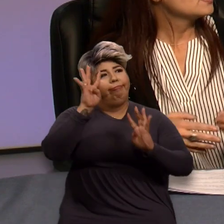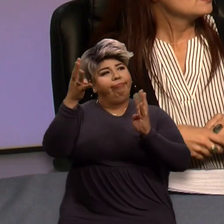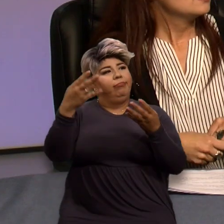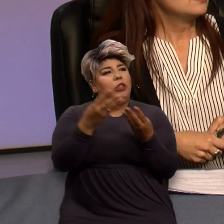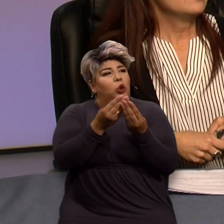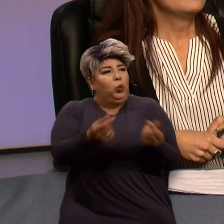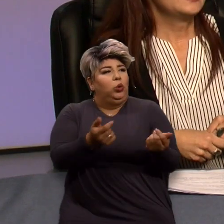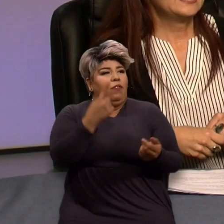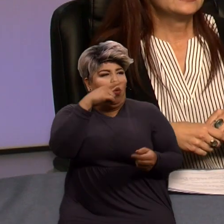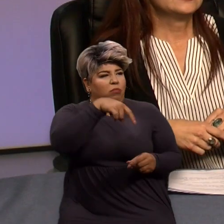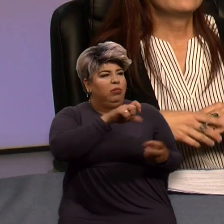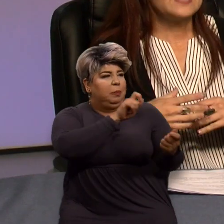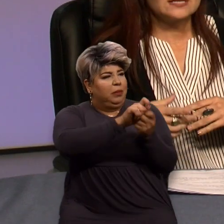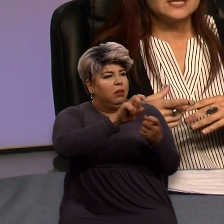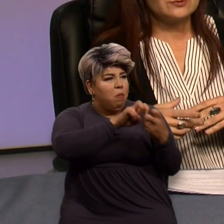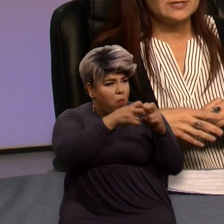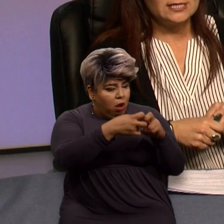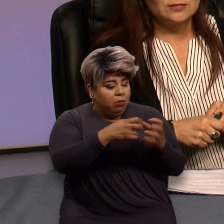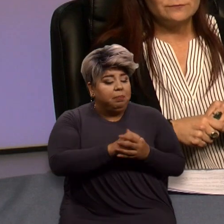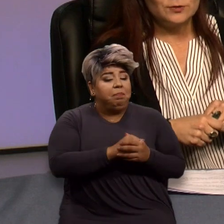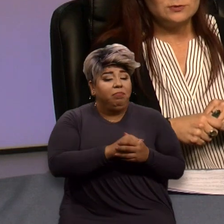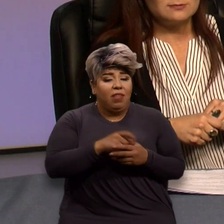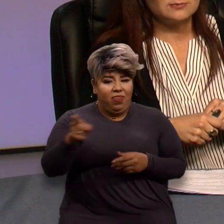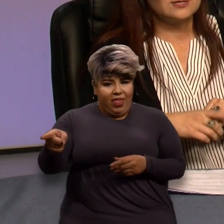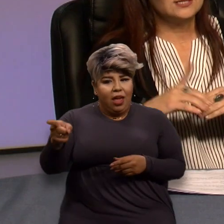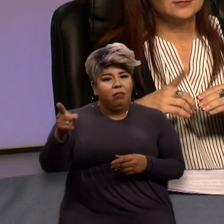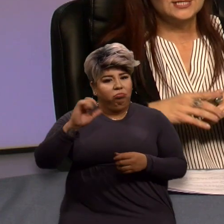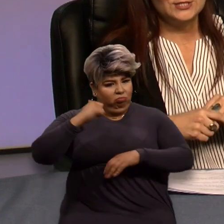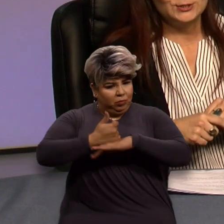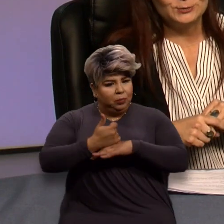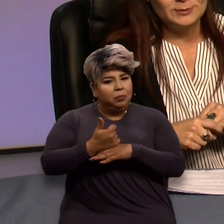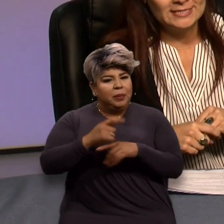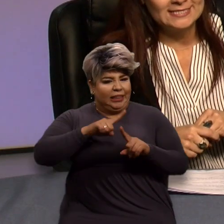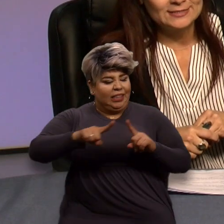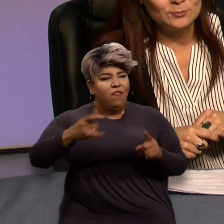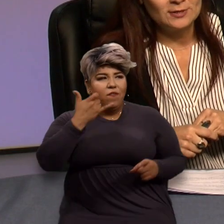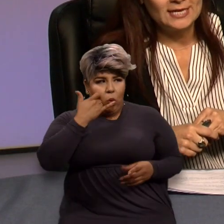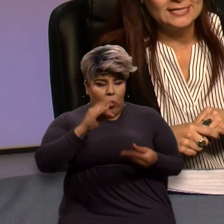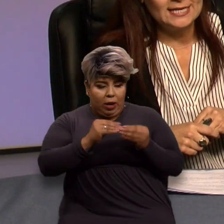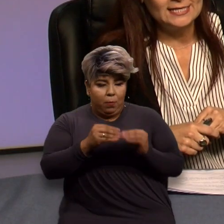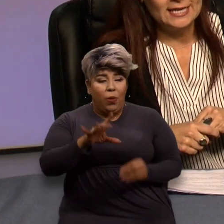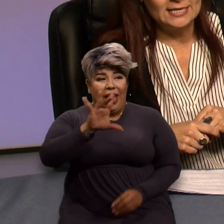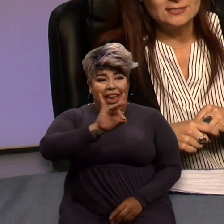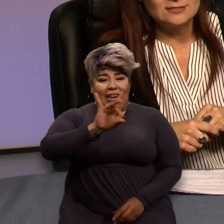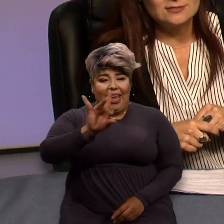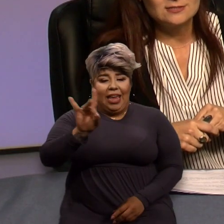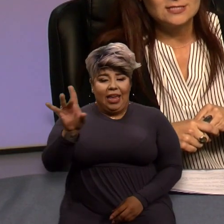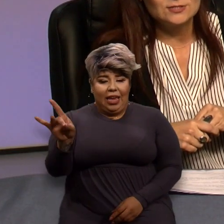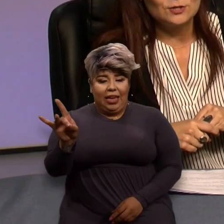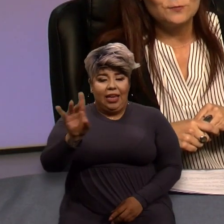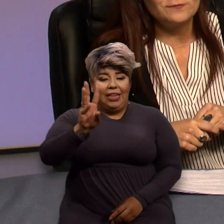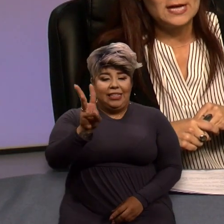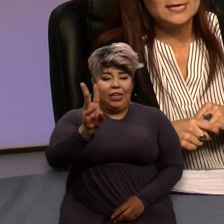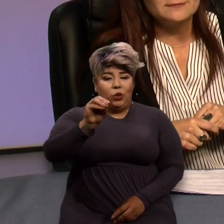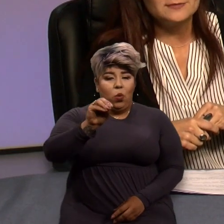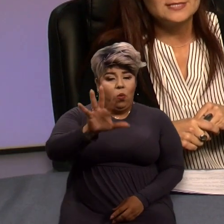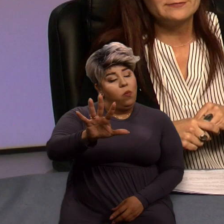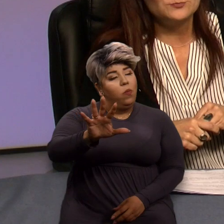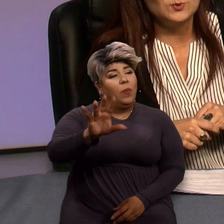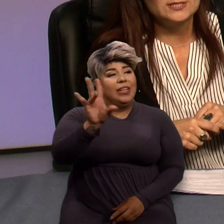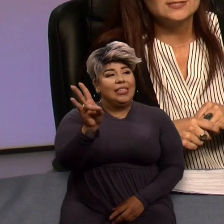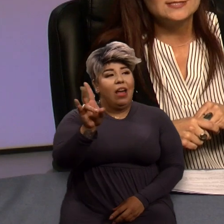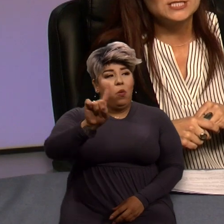issues. And in fact, they created a phone number. And I'll tell you, it's 888-605